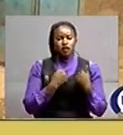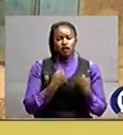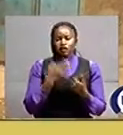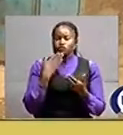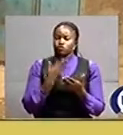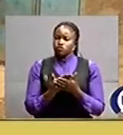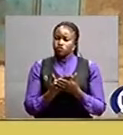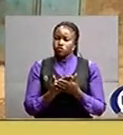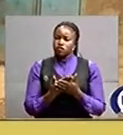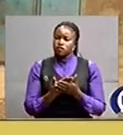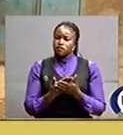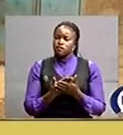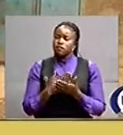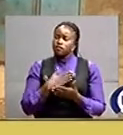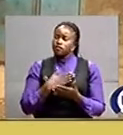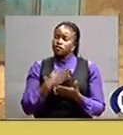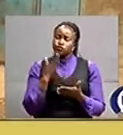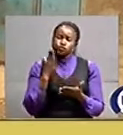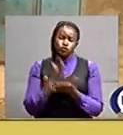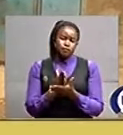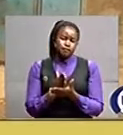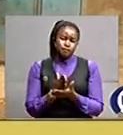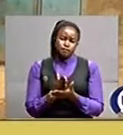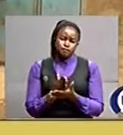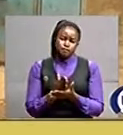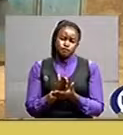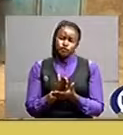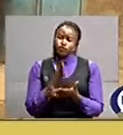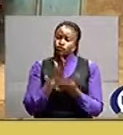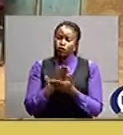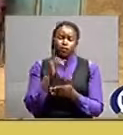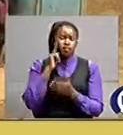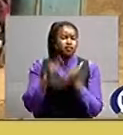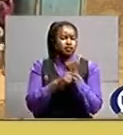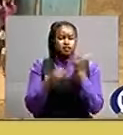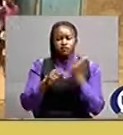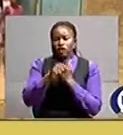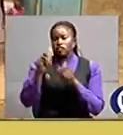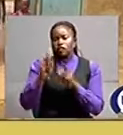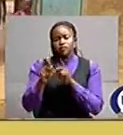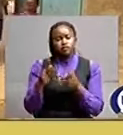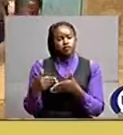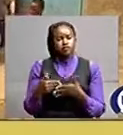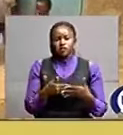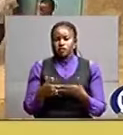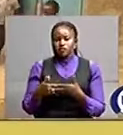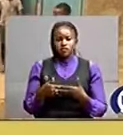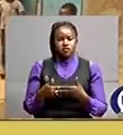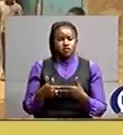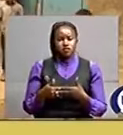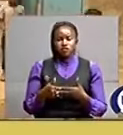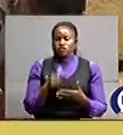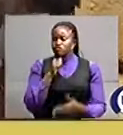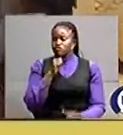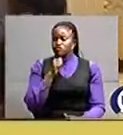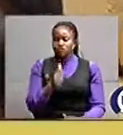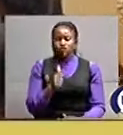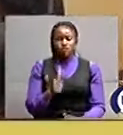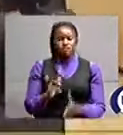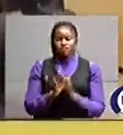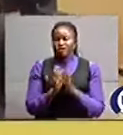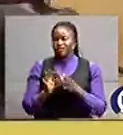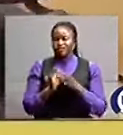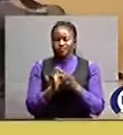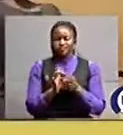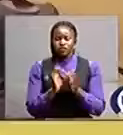please stop stop thinking about it and stop doing it because it is not biblical the chairperson